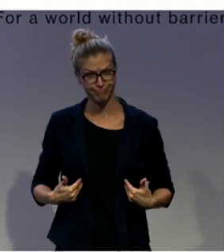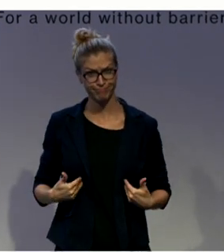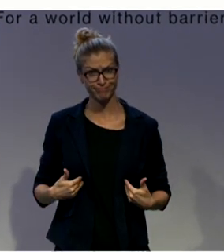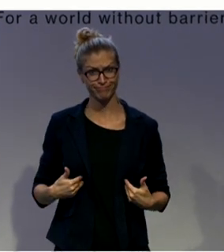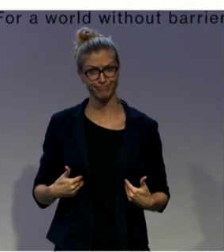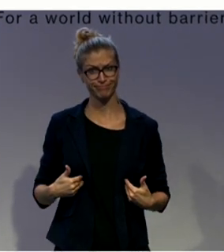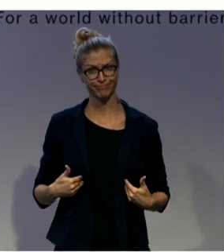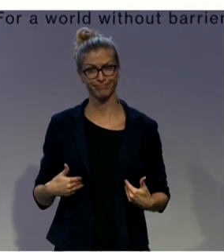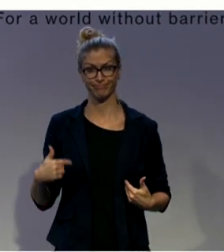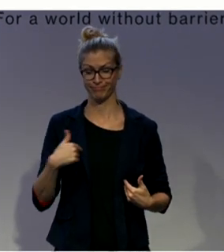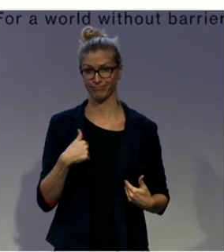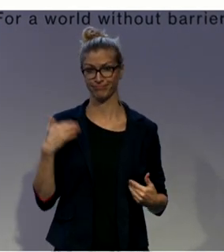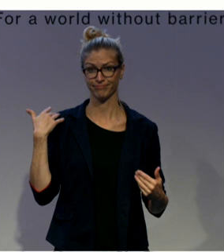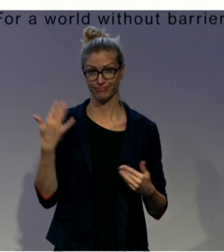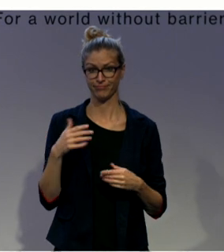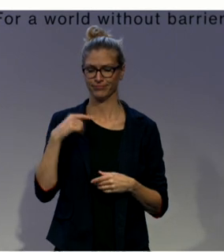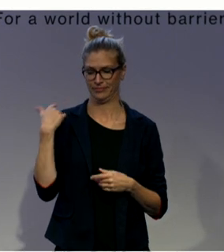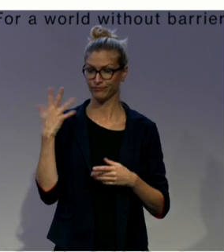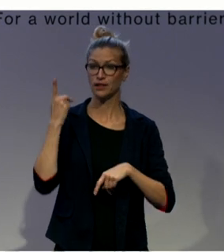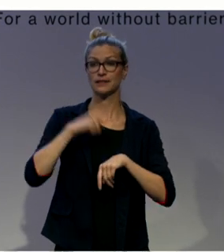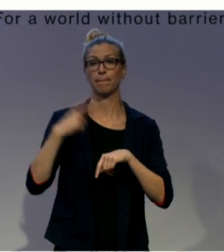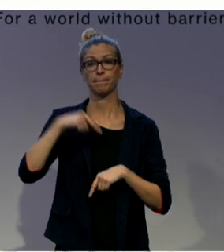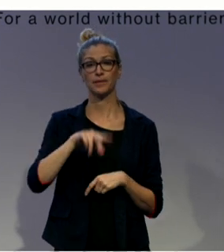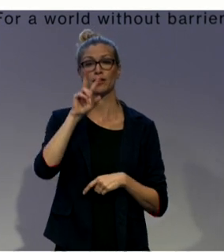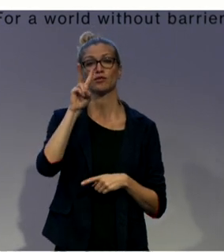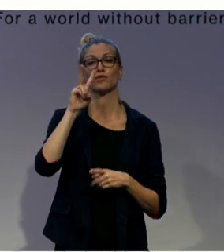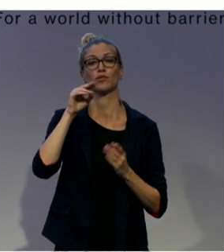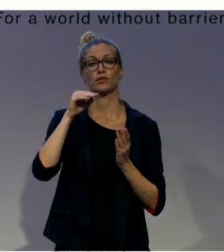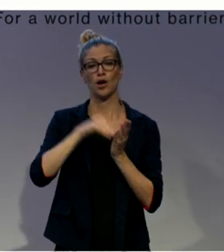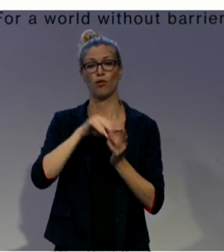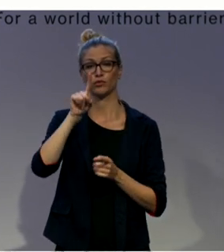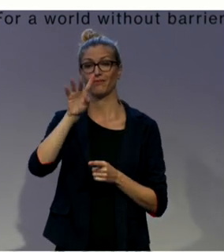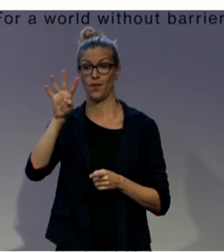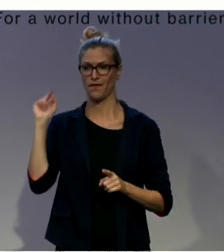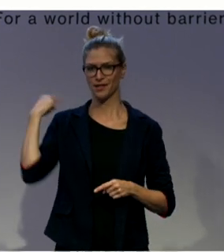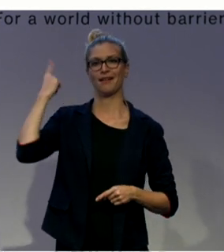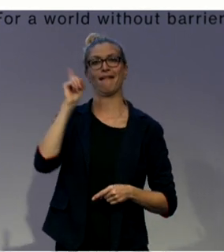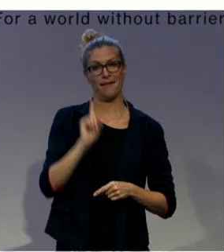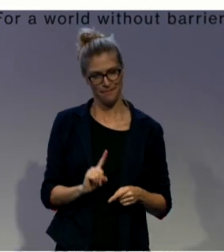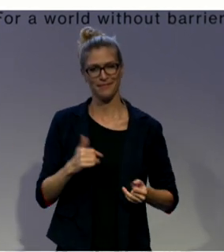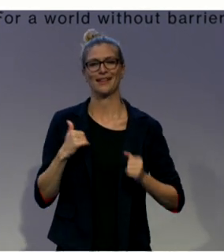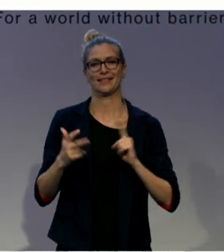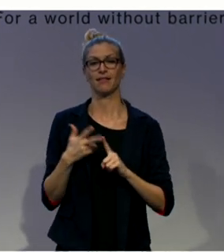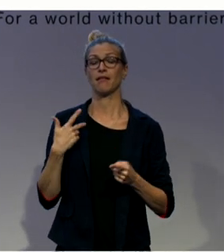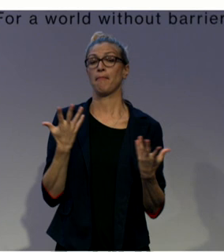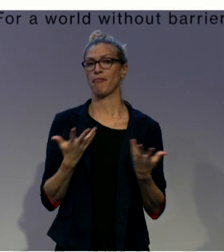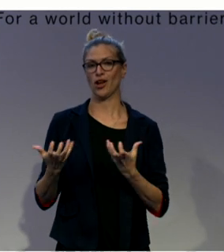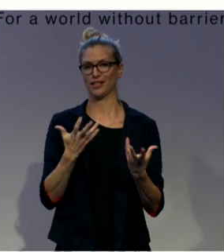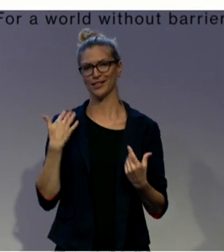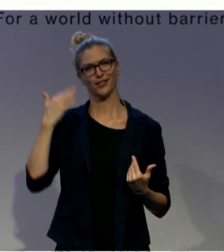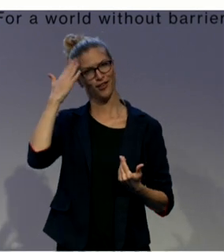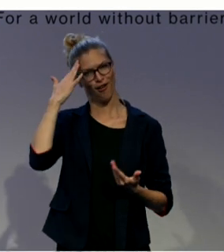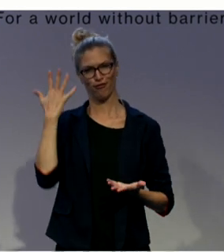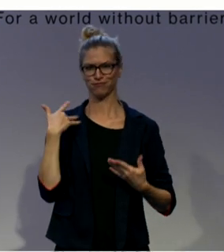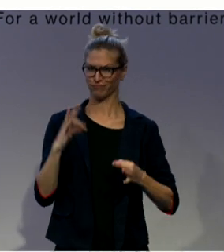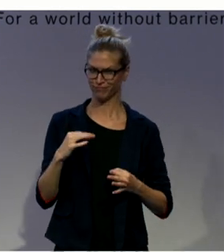It is the third time our NGO is recognized as a best practice. In 2014, it